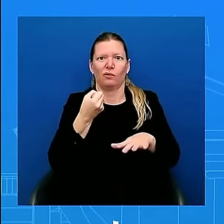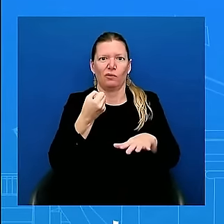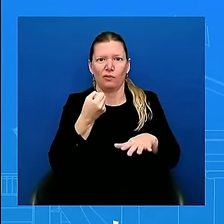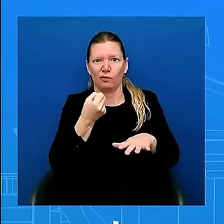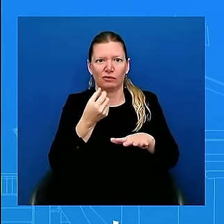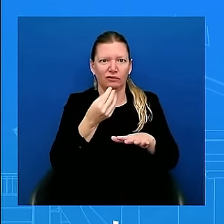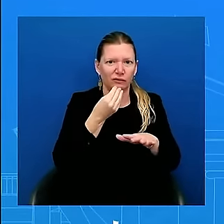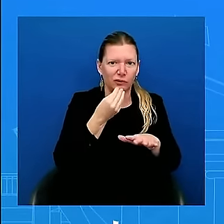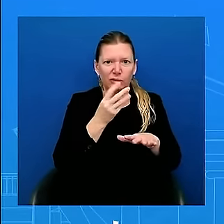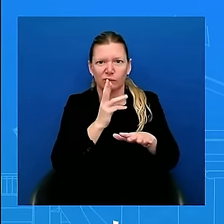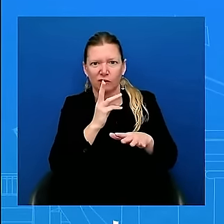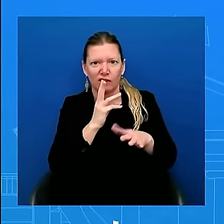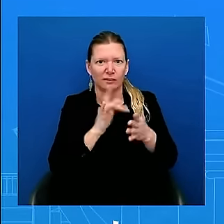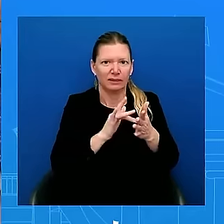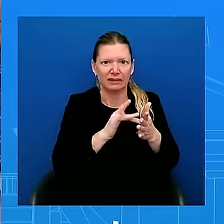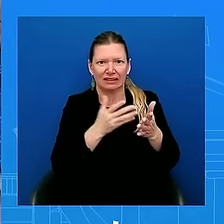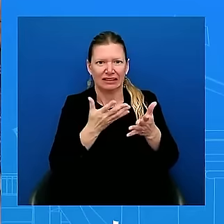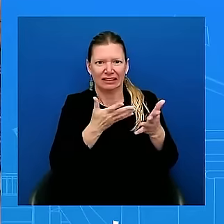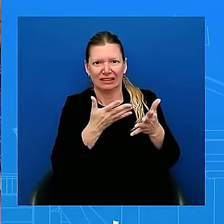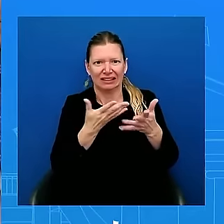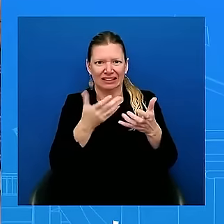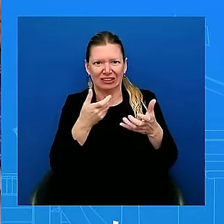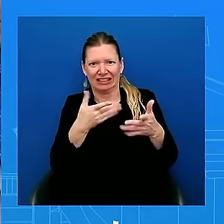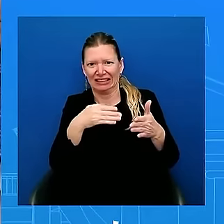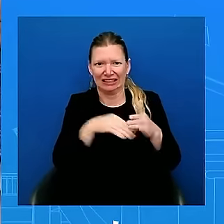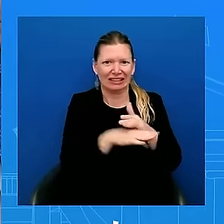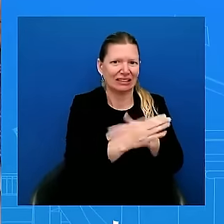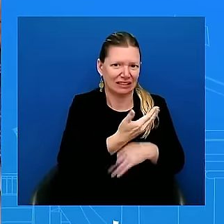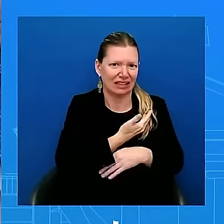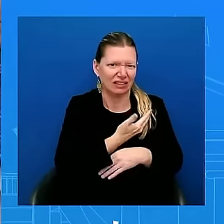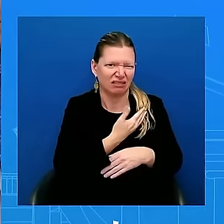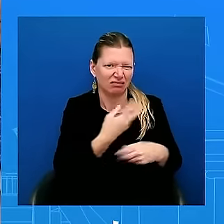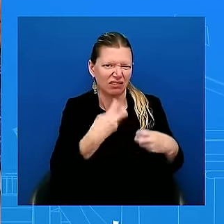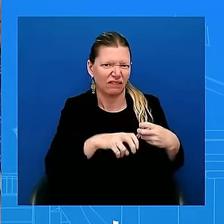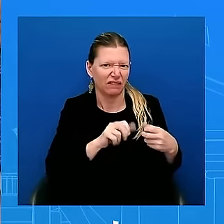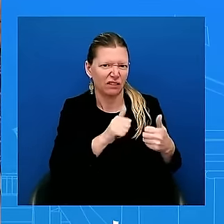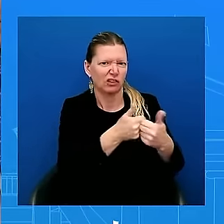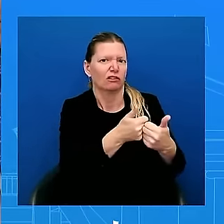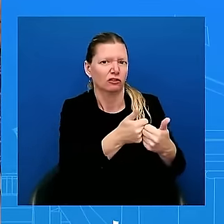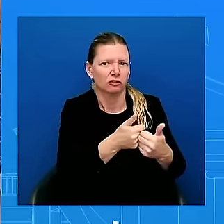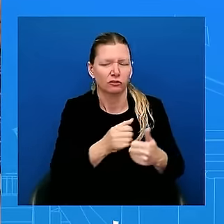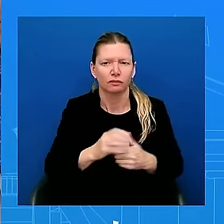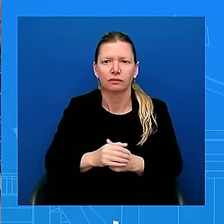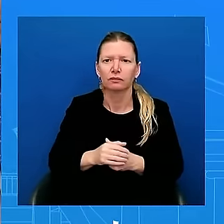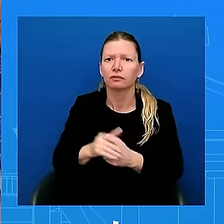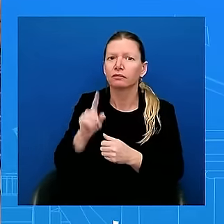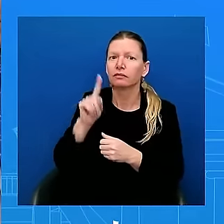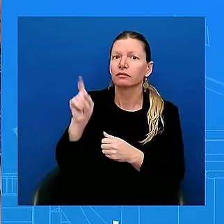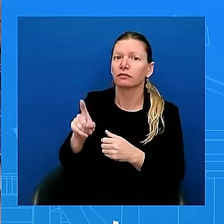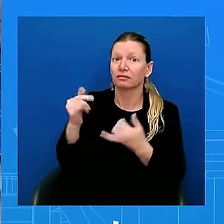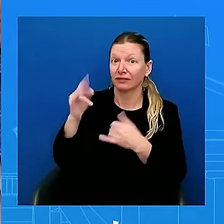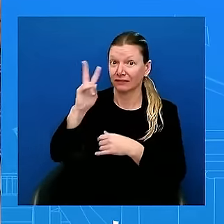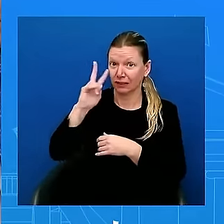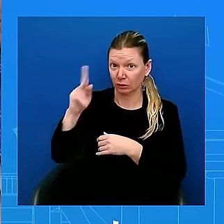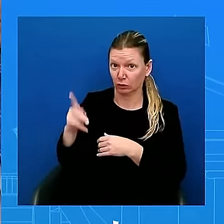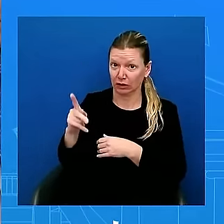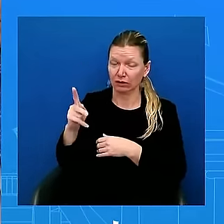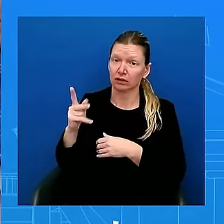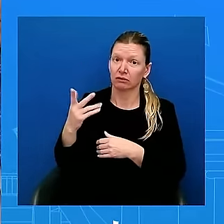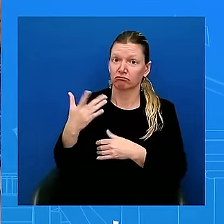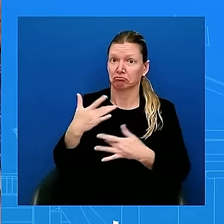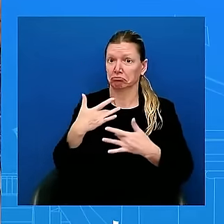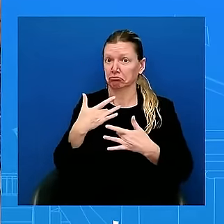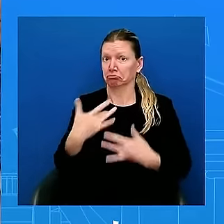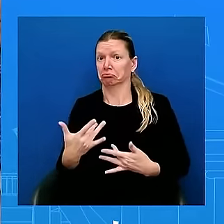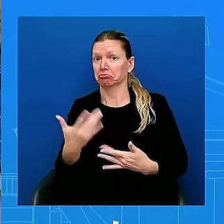inside Gaza. And then, now that the vice president is the likely Democratic nominee, has she communicated with the